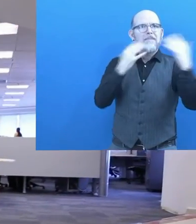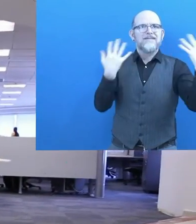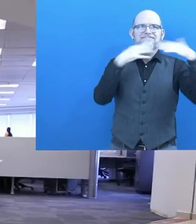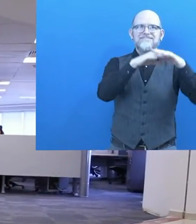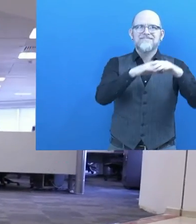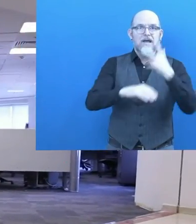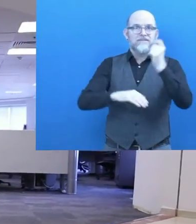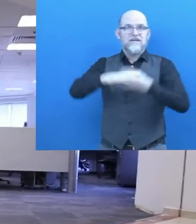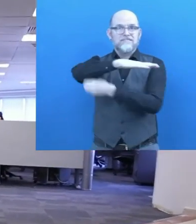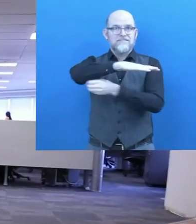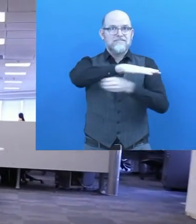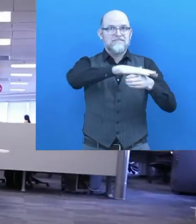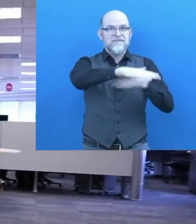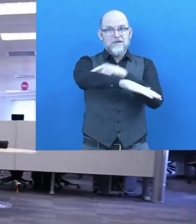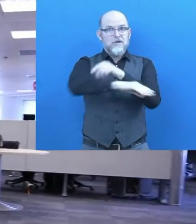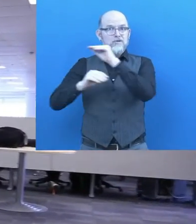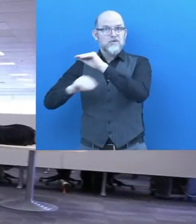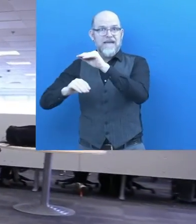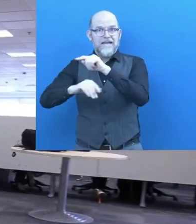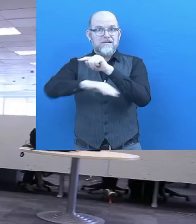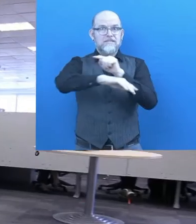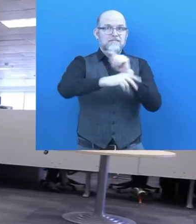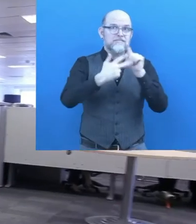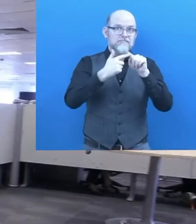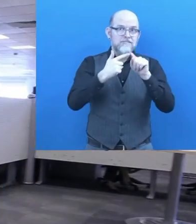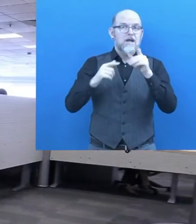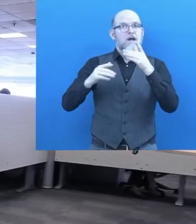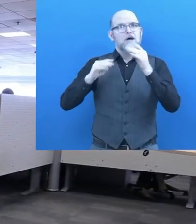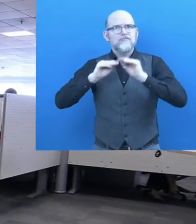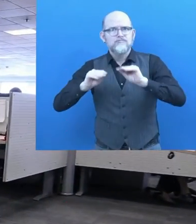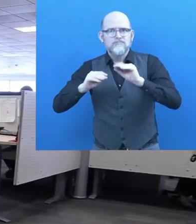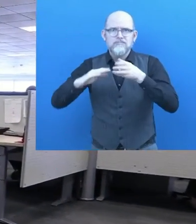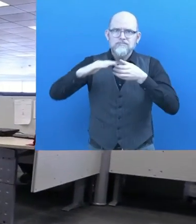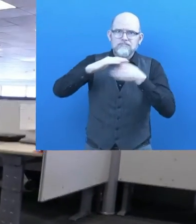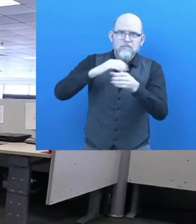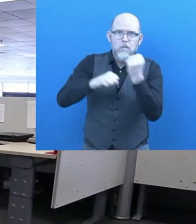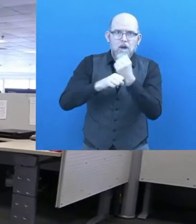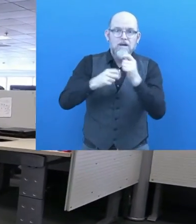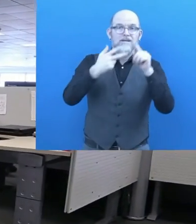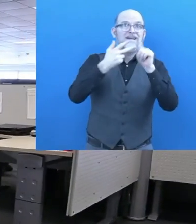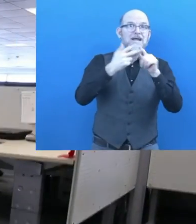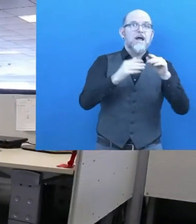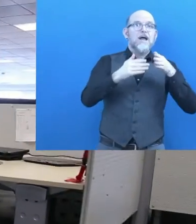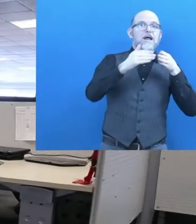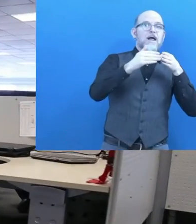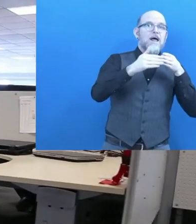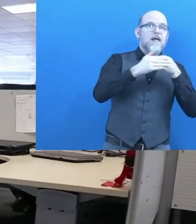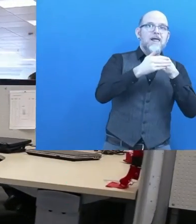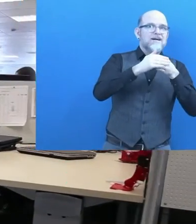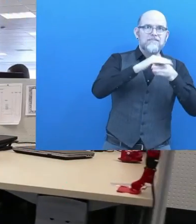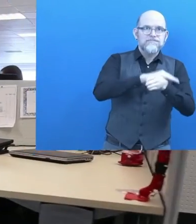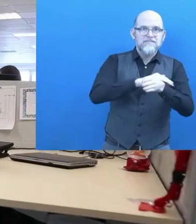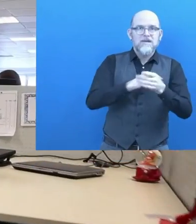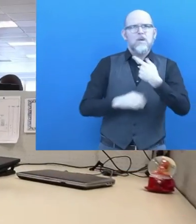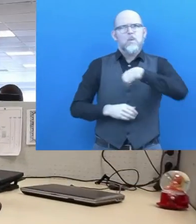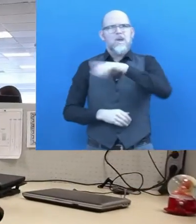provide three pillars, training, recruitment and accessibility. And we do so by providing employers the